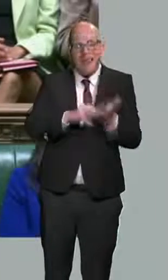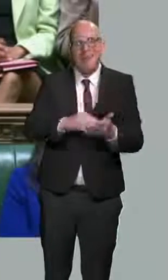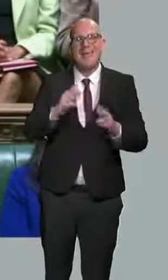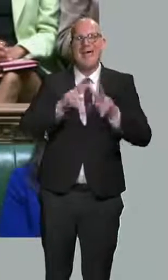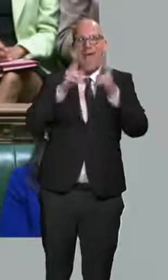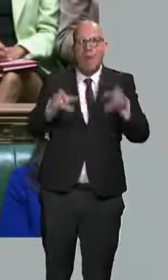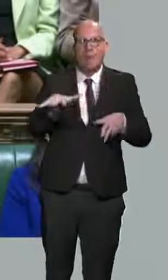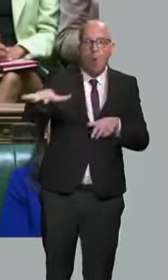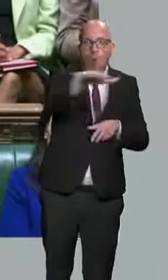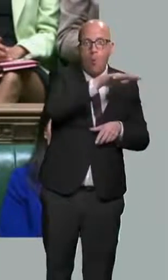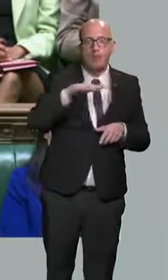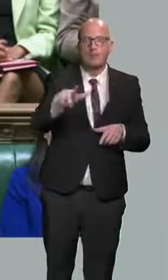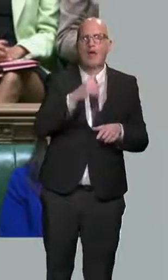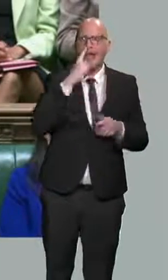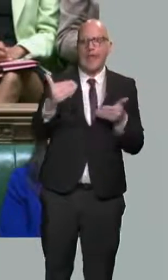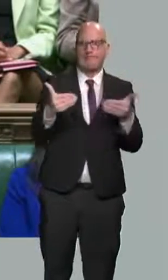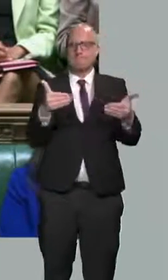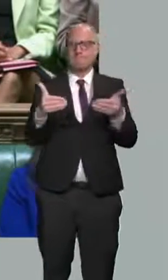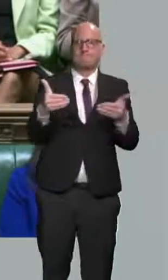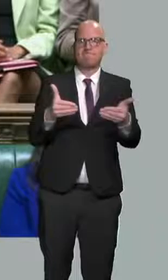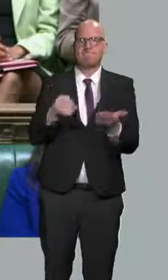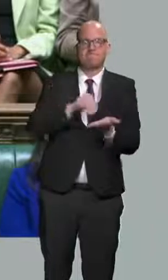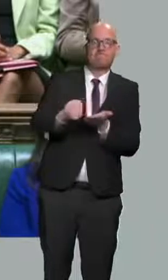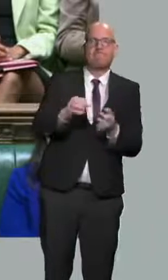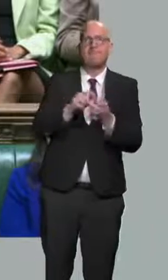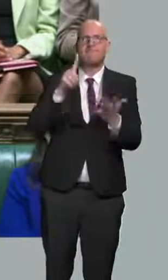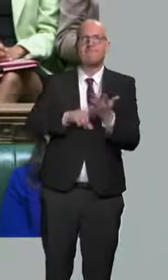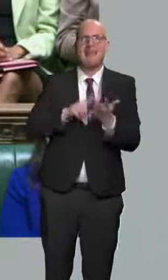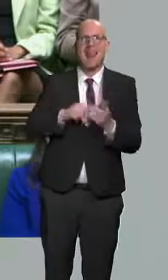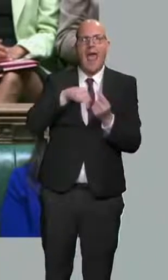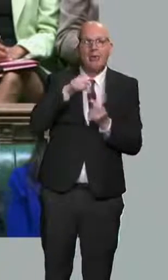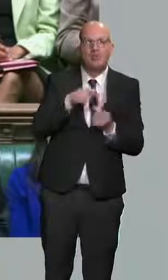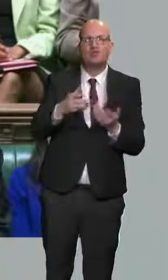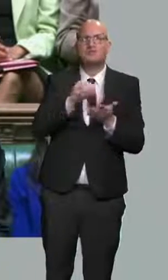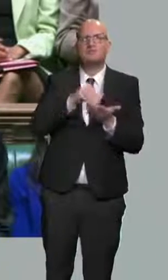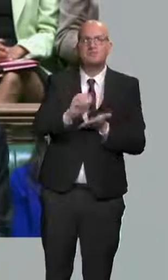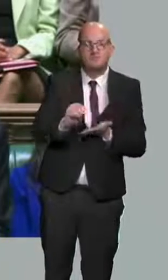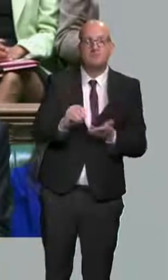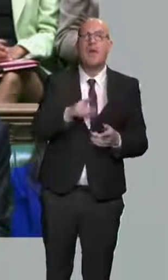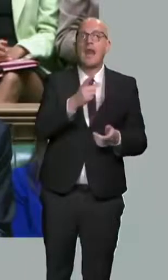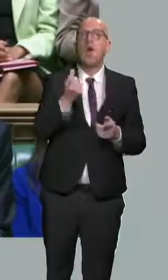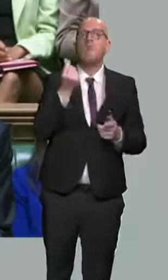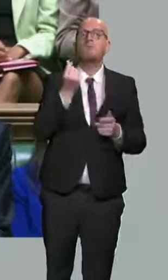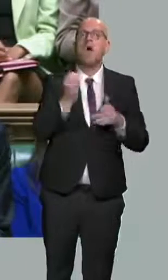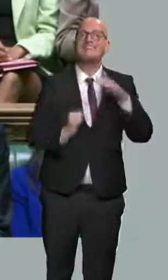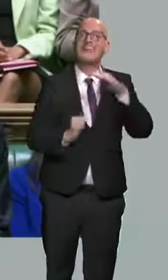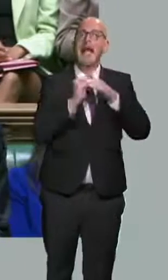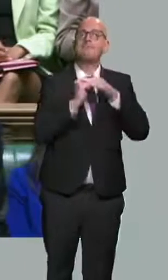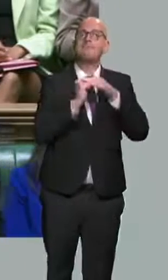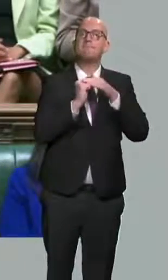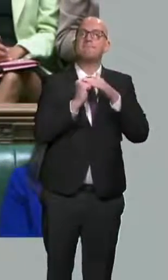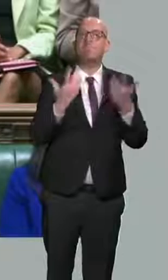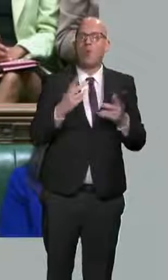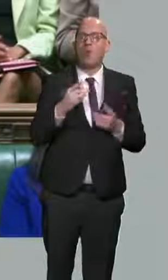energy price cap. And people should be reassured that the energy price cap will protect their energy bills between now